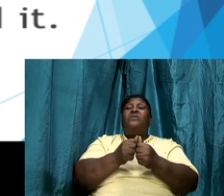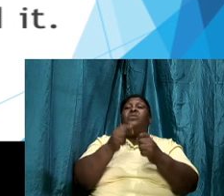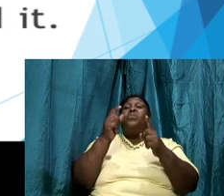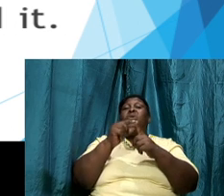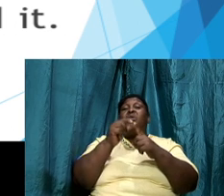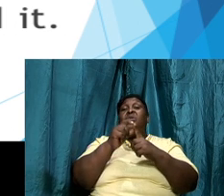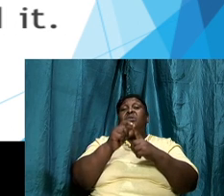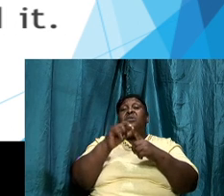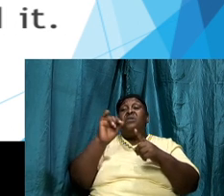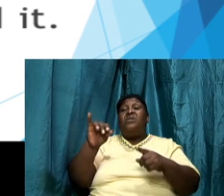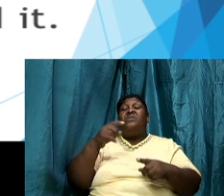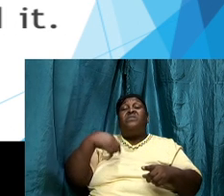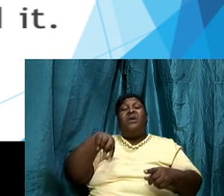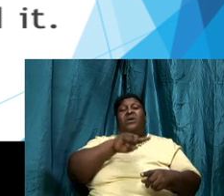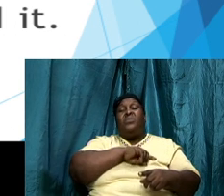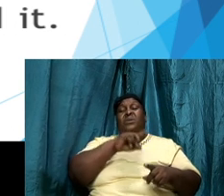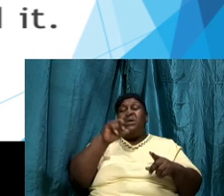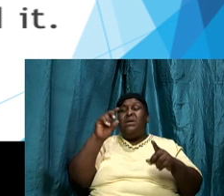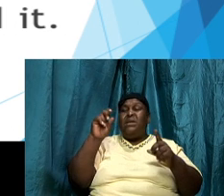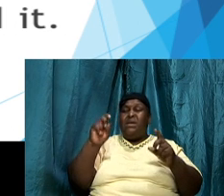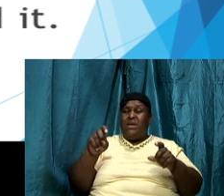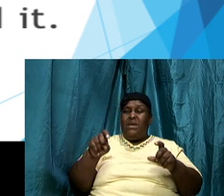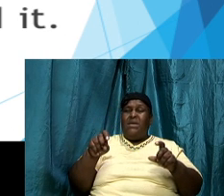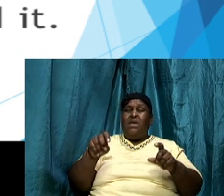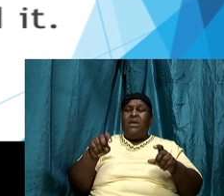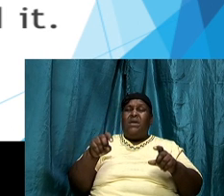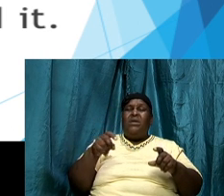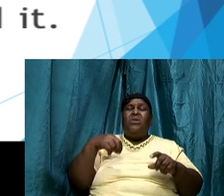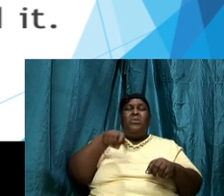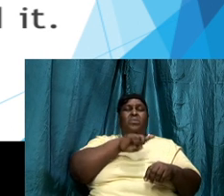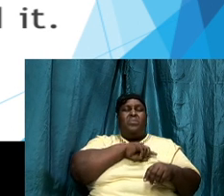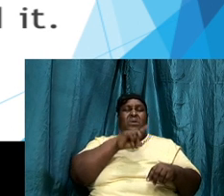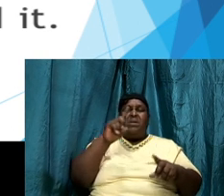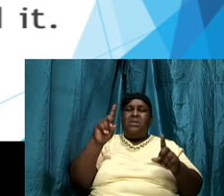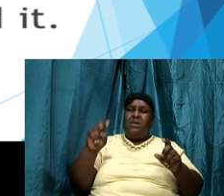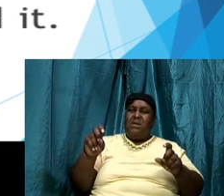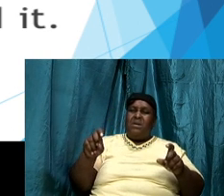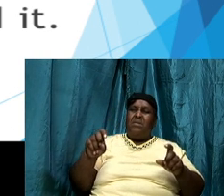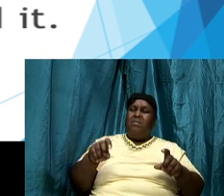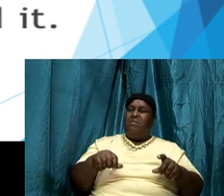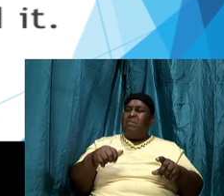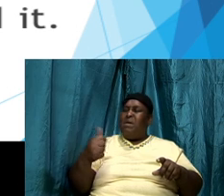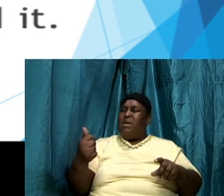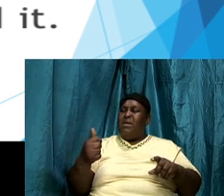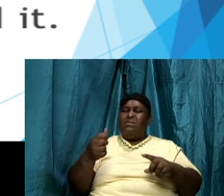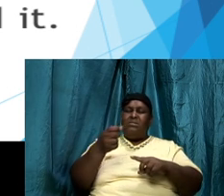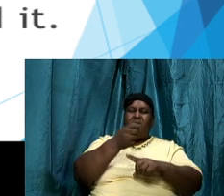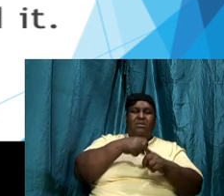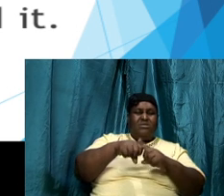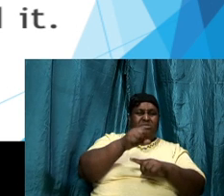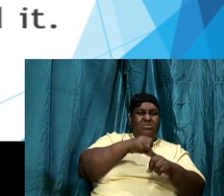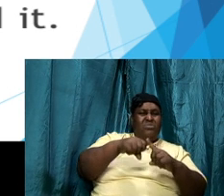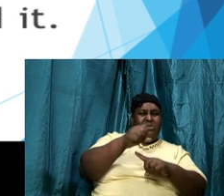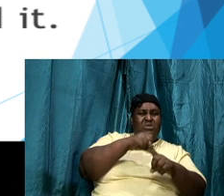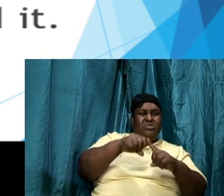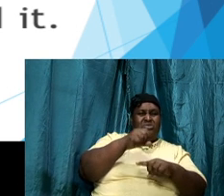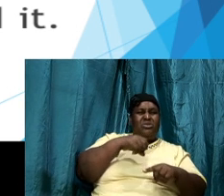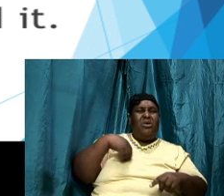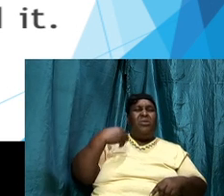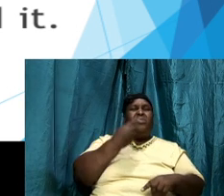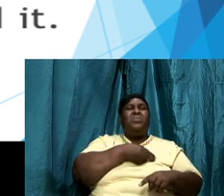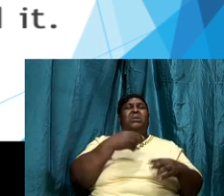need for that or any situation for that matter